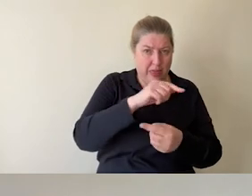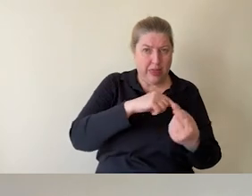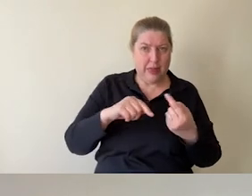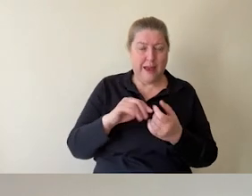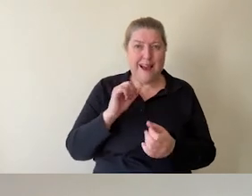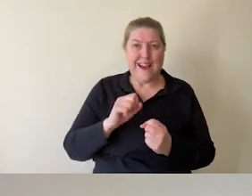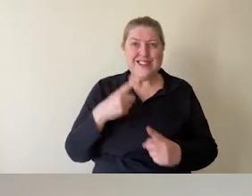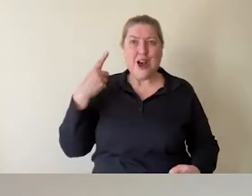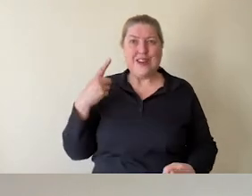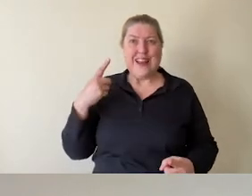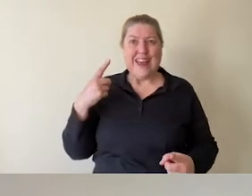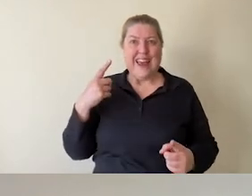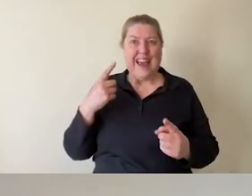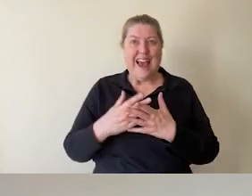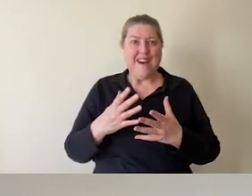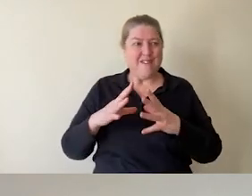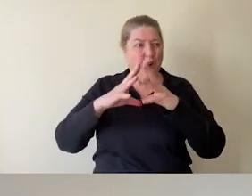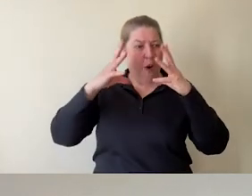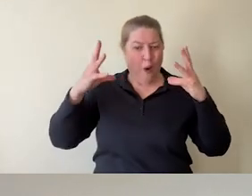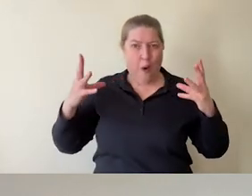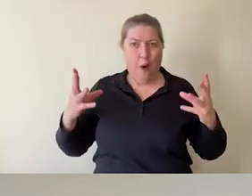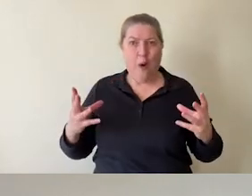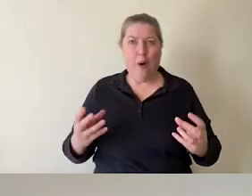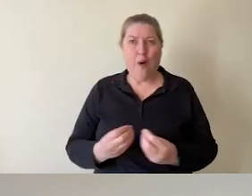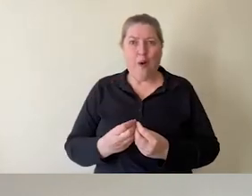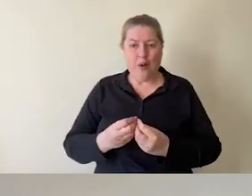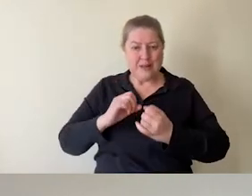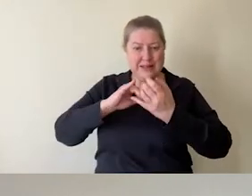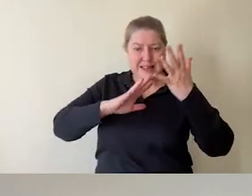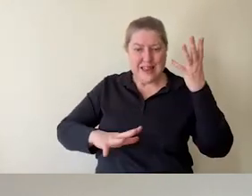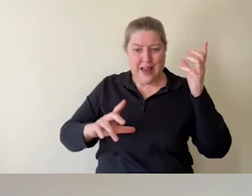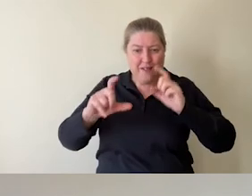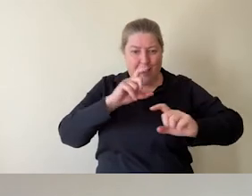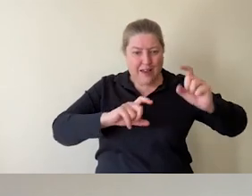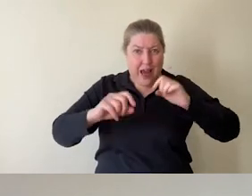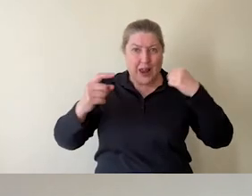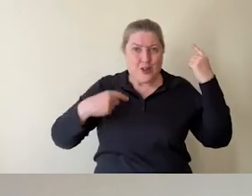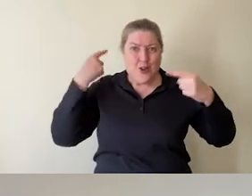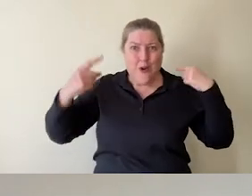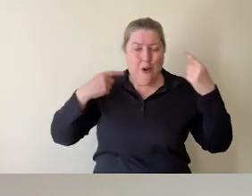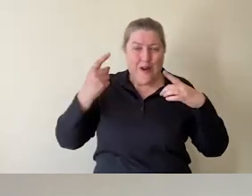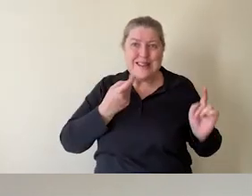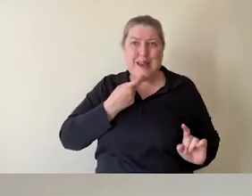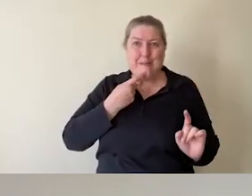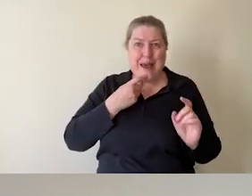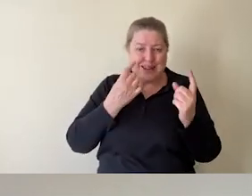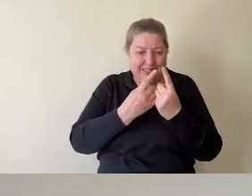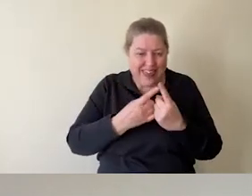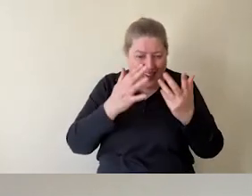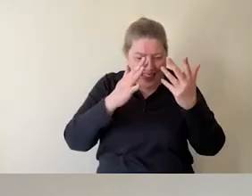suddenly you have a whole world of silver coloured noisy metal objects